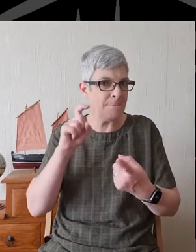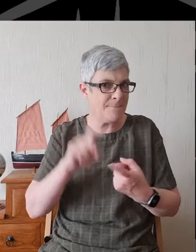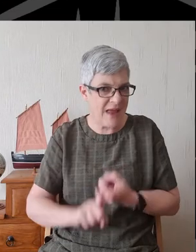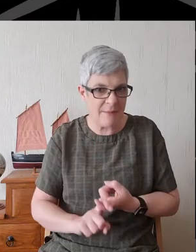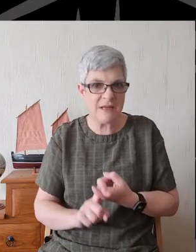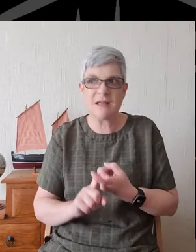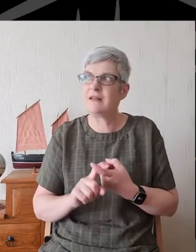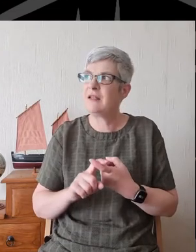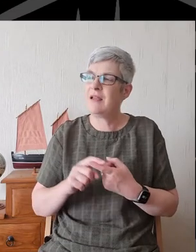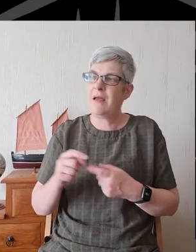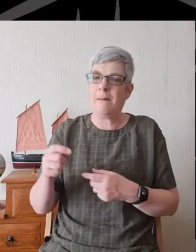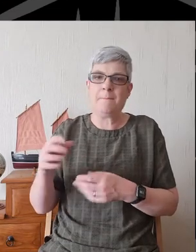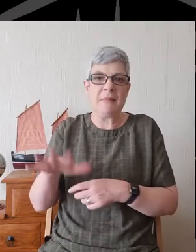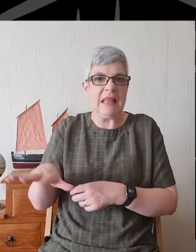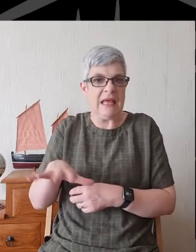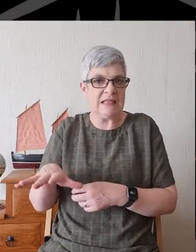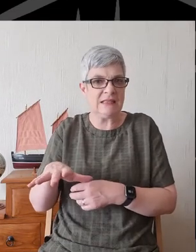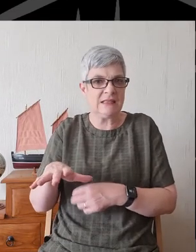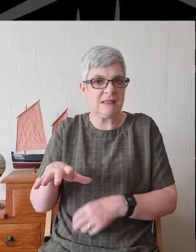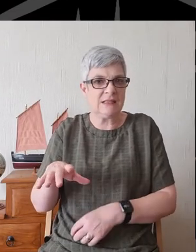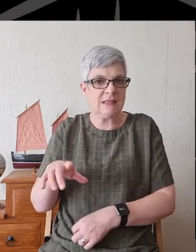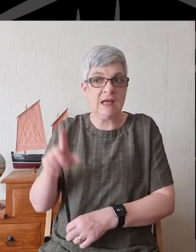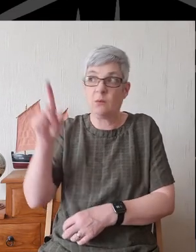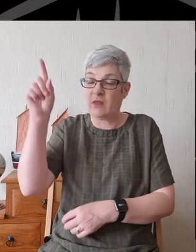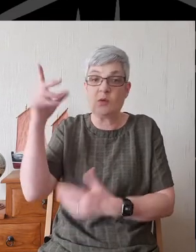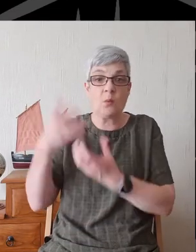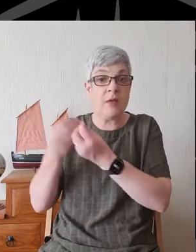of God. Look what happened to Jerusalem.